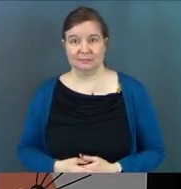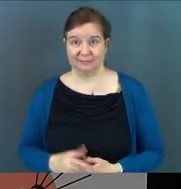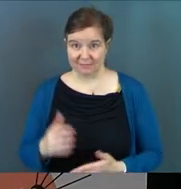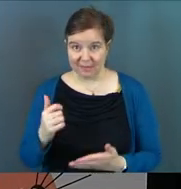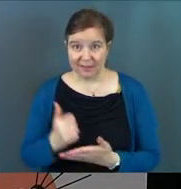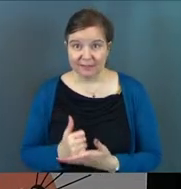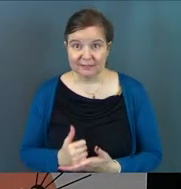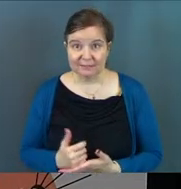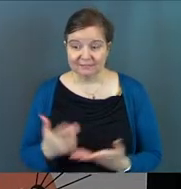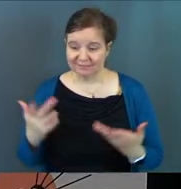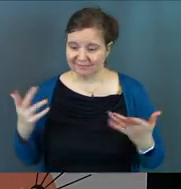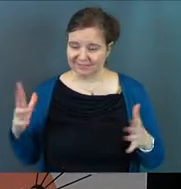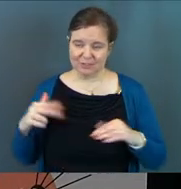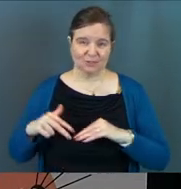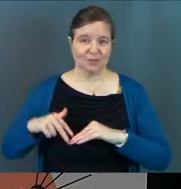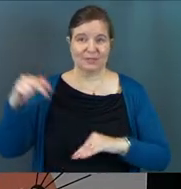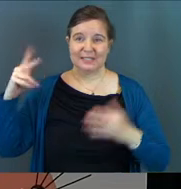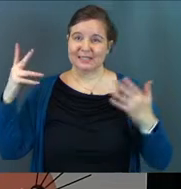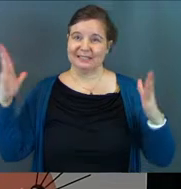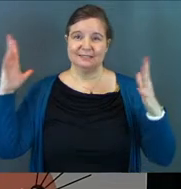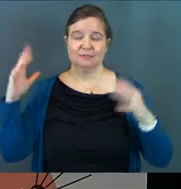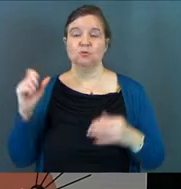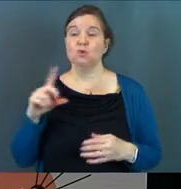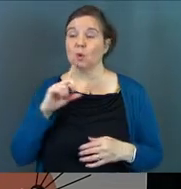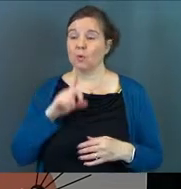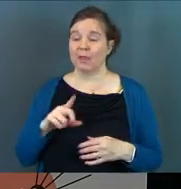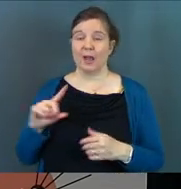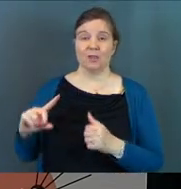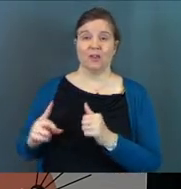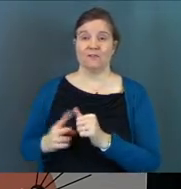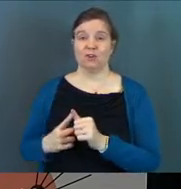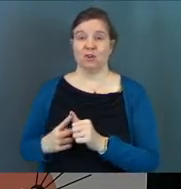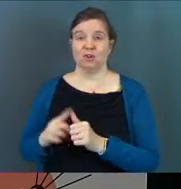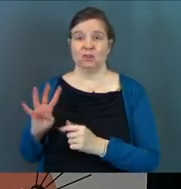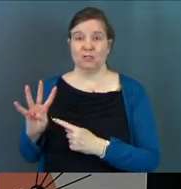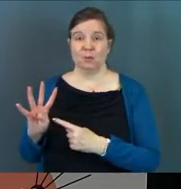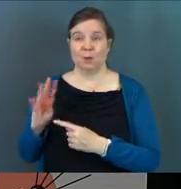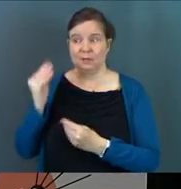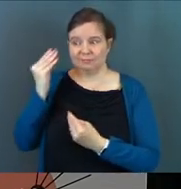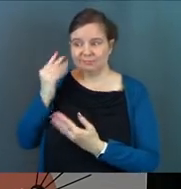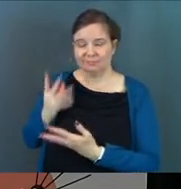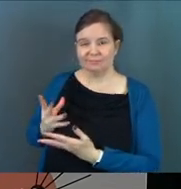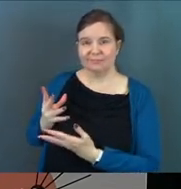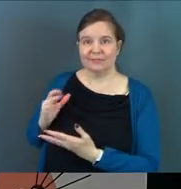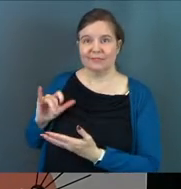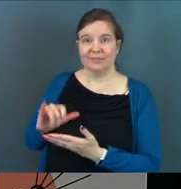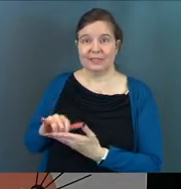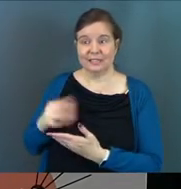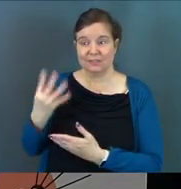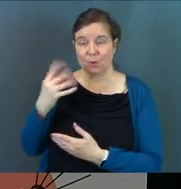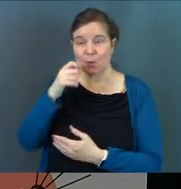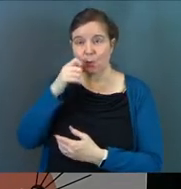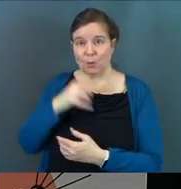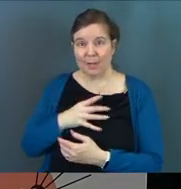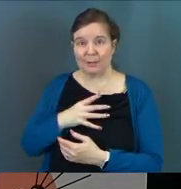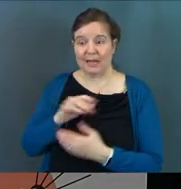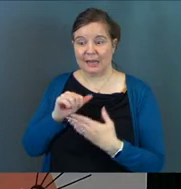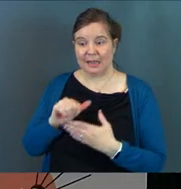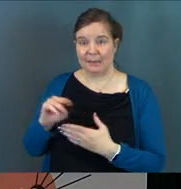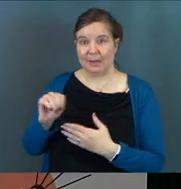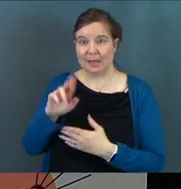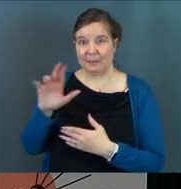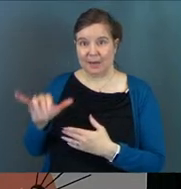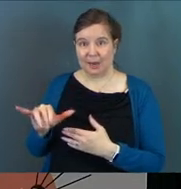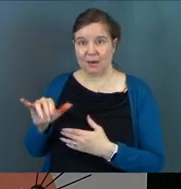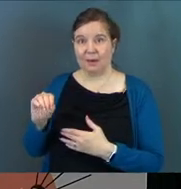Amen? He has risen. So they are the first ones to get the news. These ladies are, these four women led by